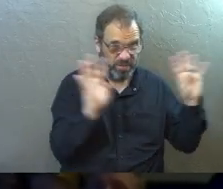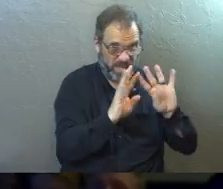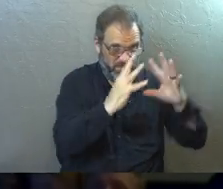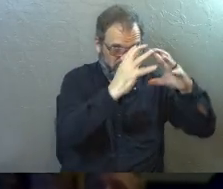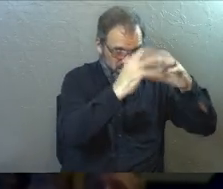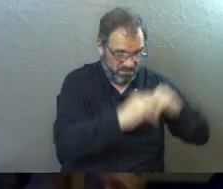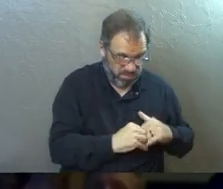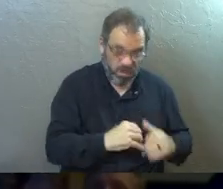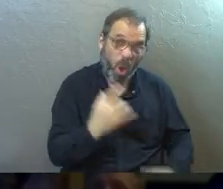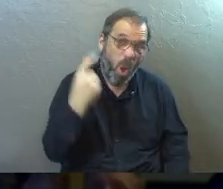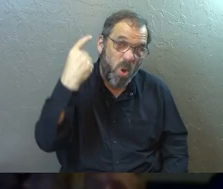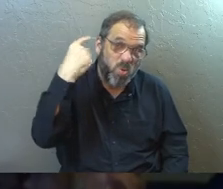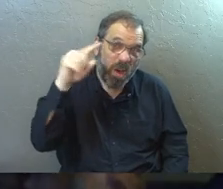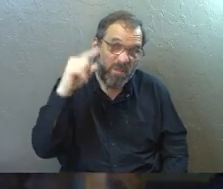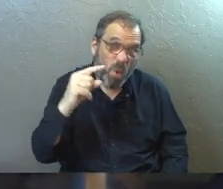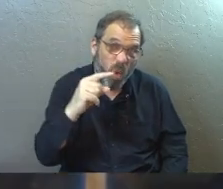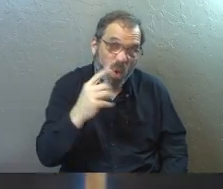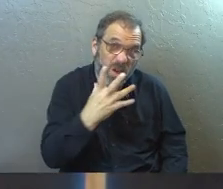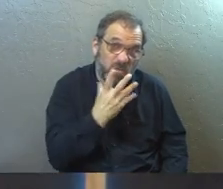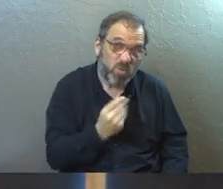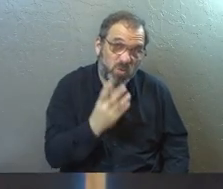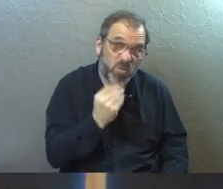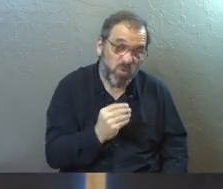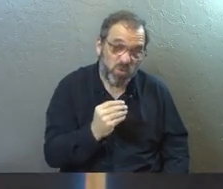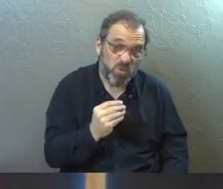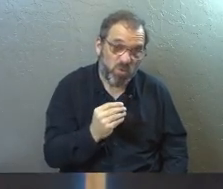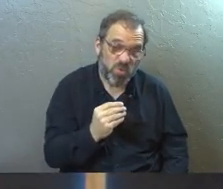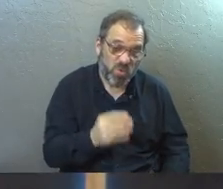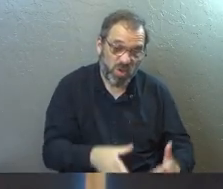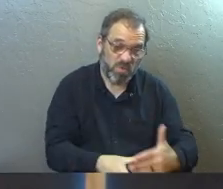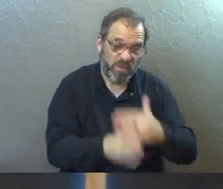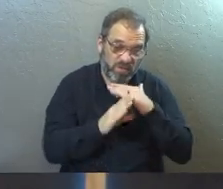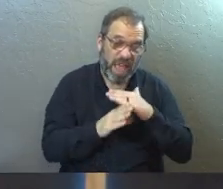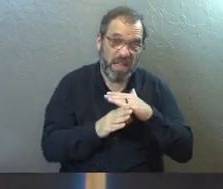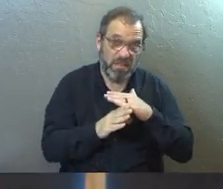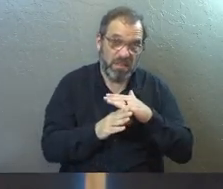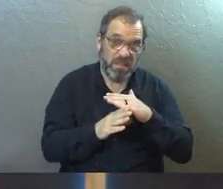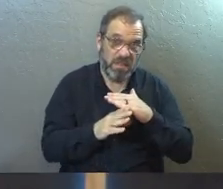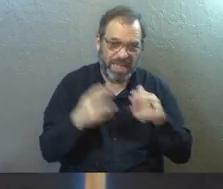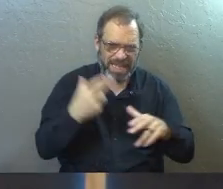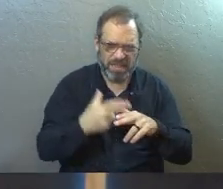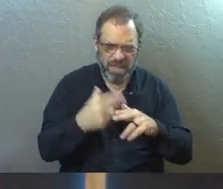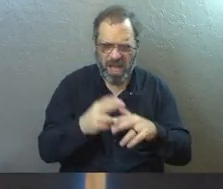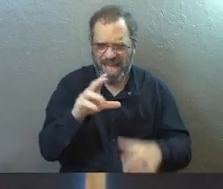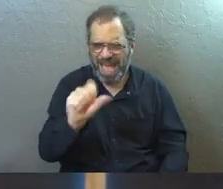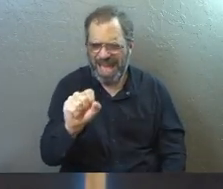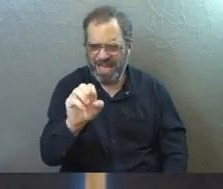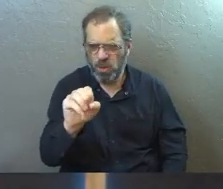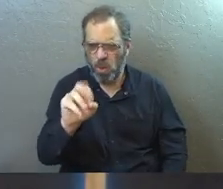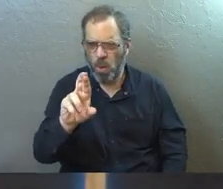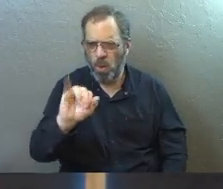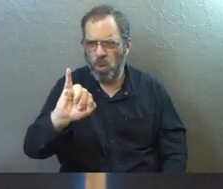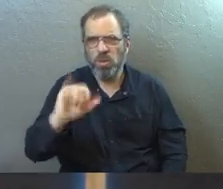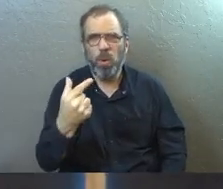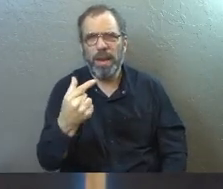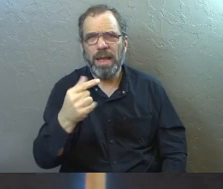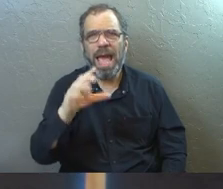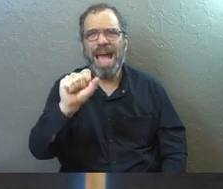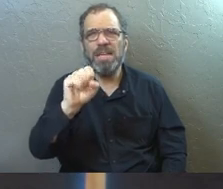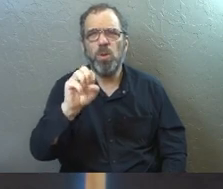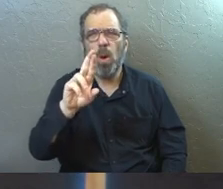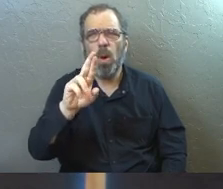And the only reason any Jew at that time would have stopped him from coming past, it's called a sore egg. That fence was called sore egg.